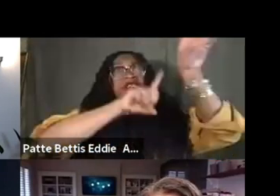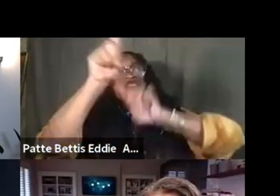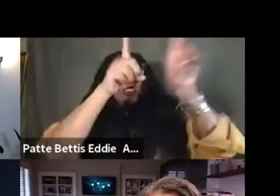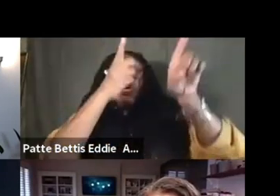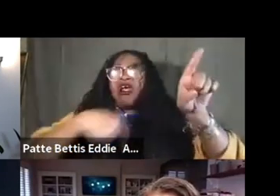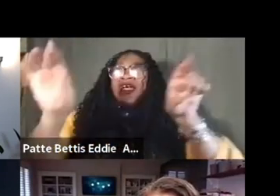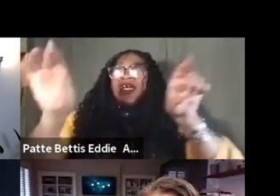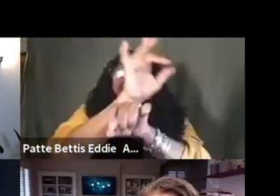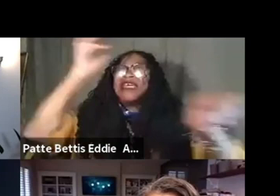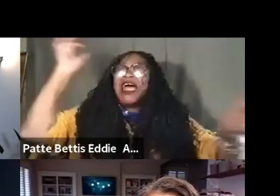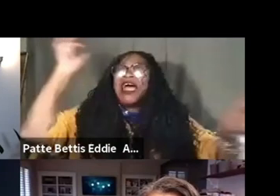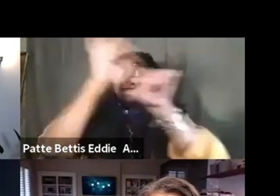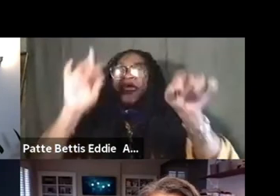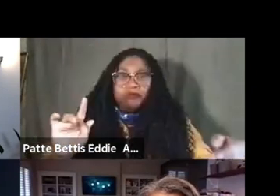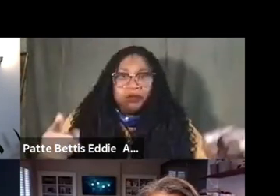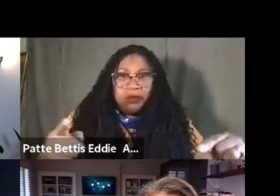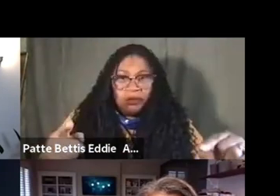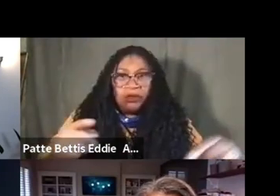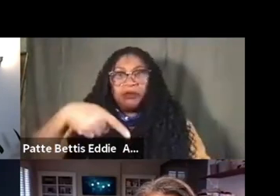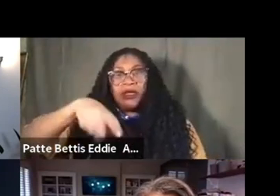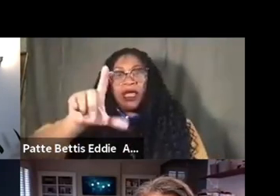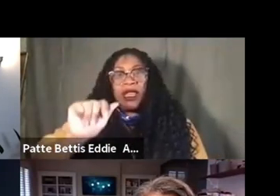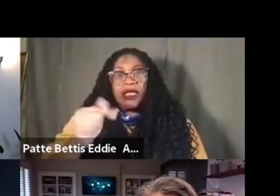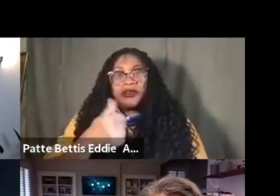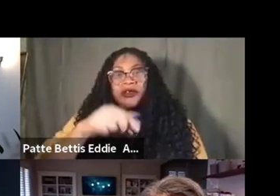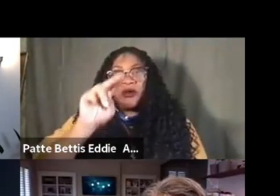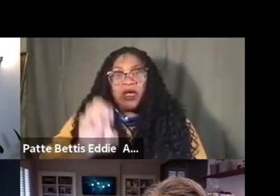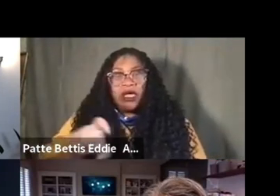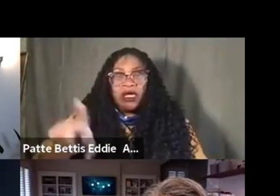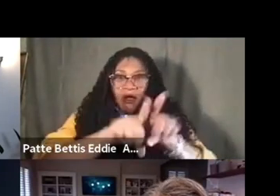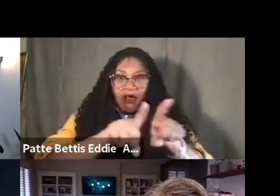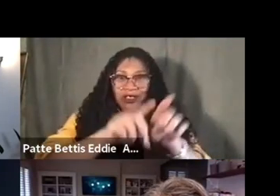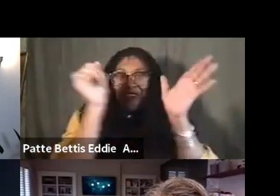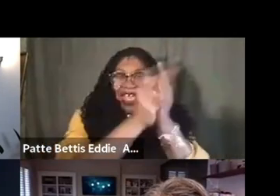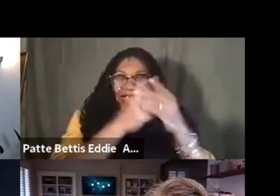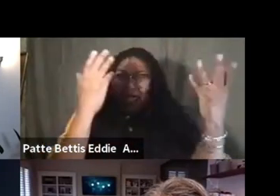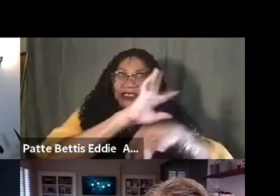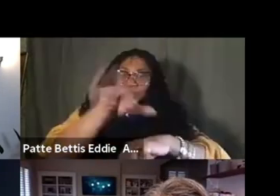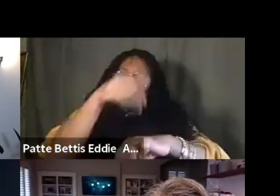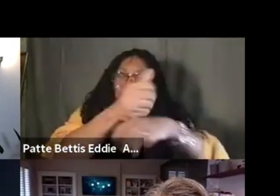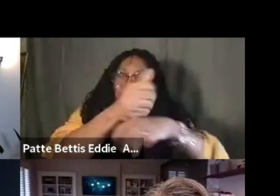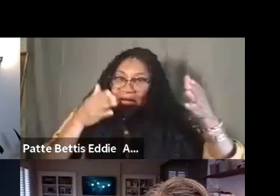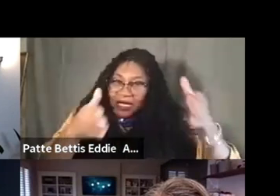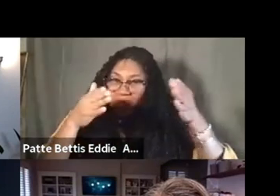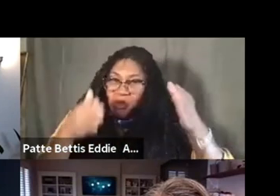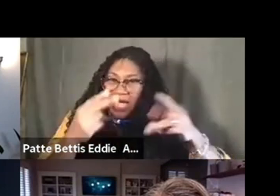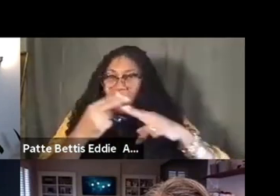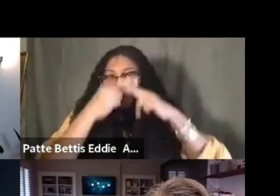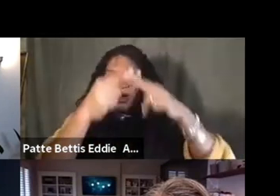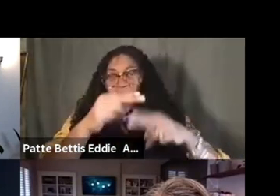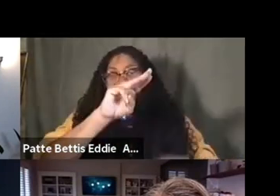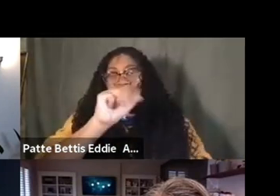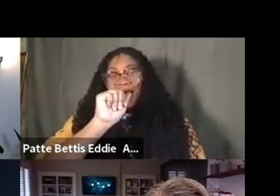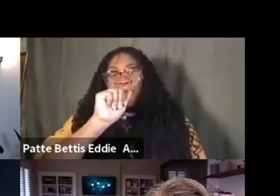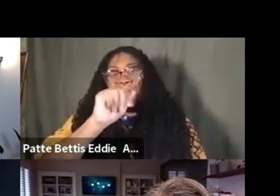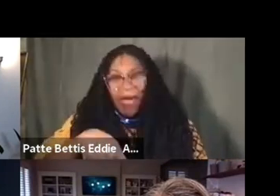So I think I often return to that poetry, but also that poem is a map for survival. Um, I think I often